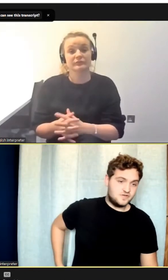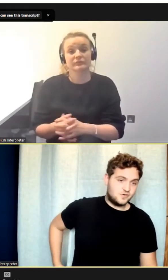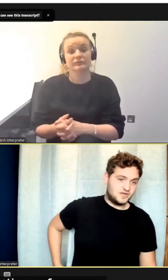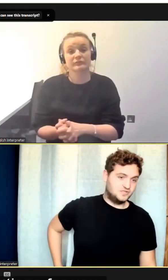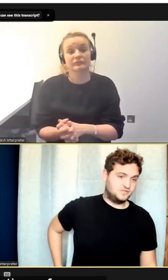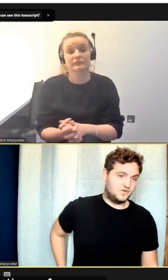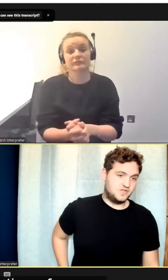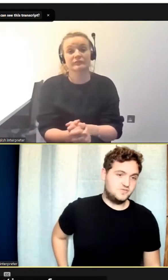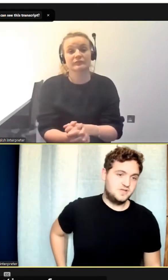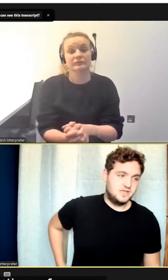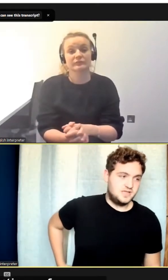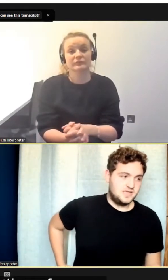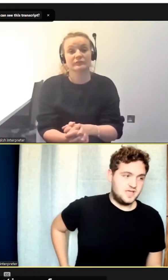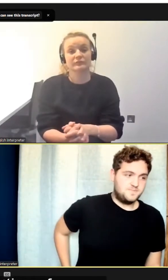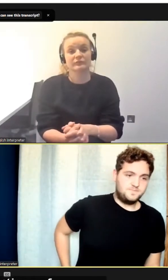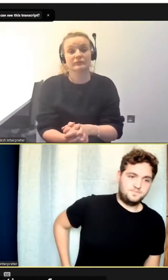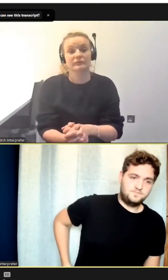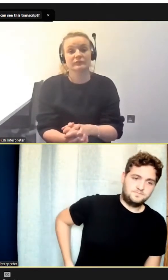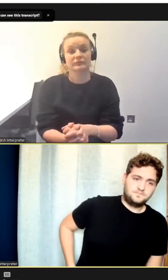So I've got a few questions for you.